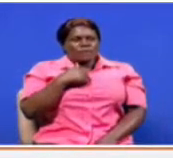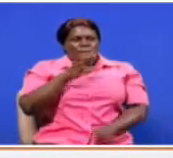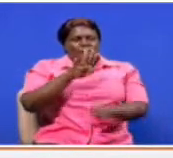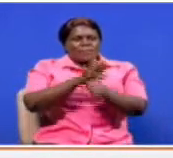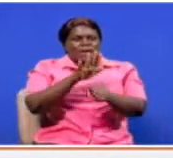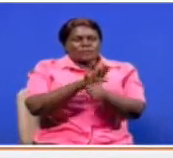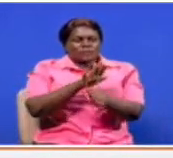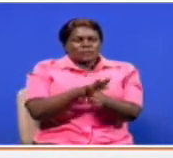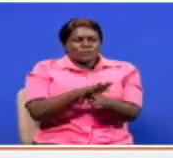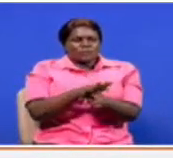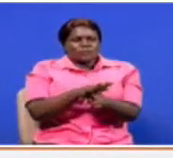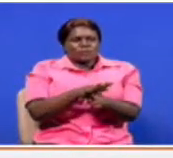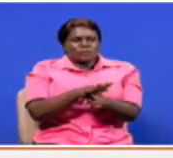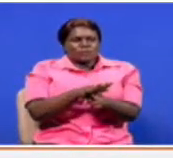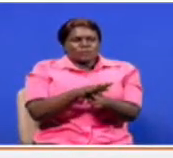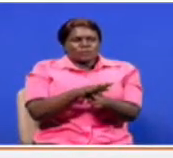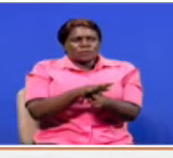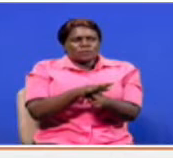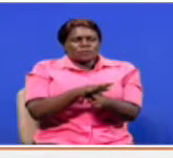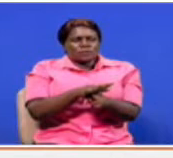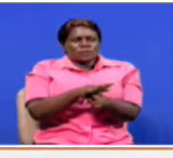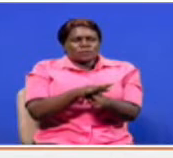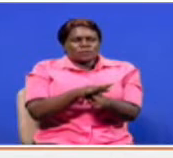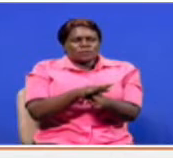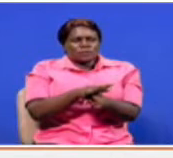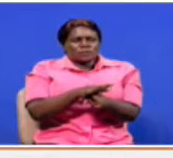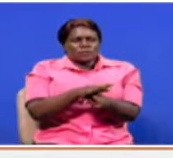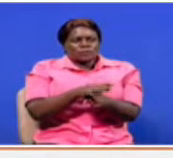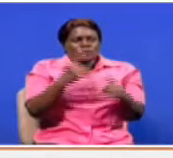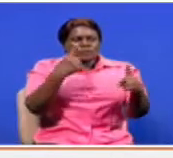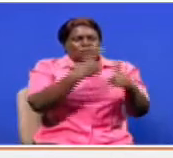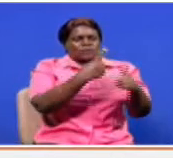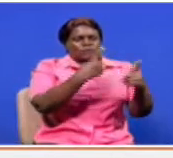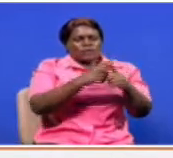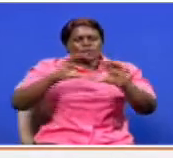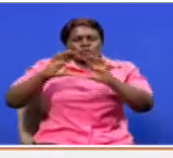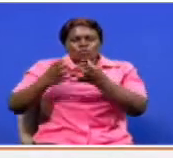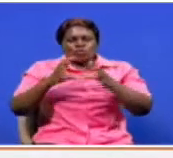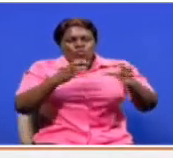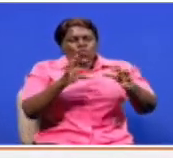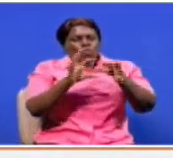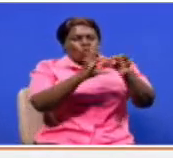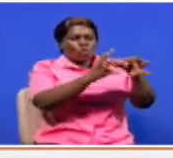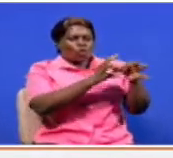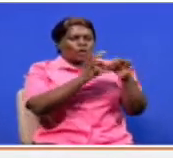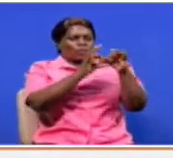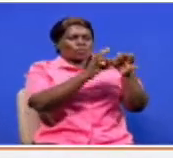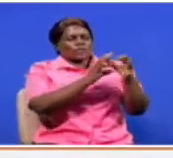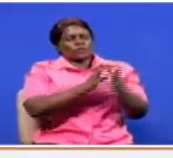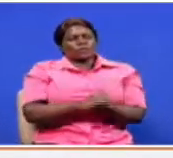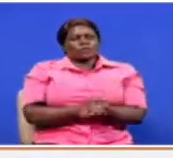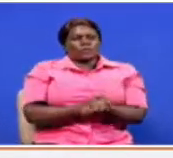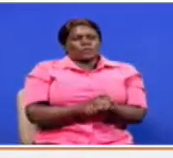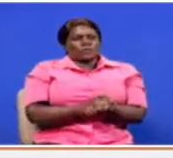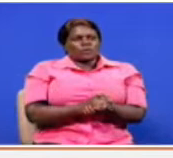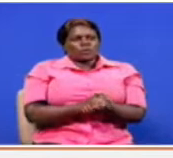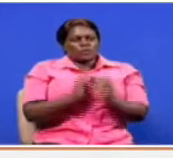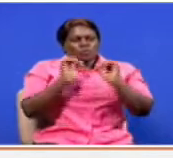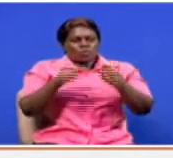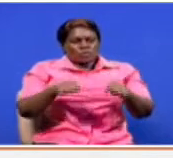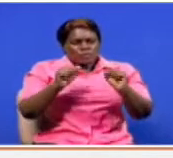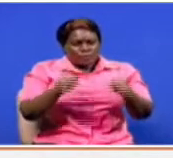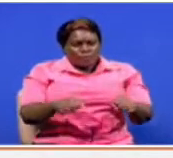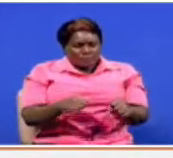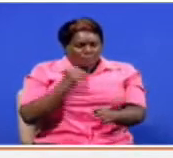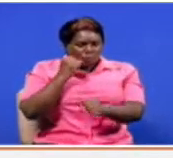of multi-stakeholder collaboration to be able to